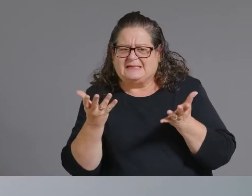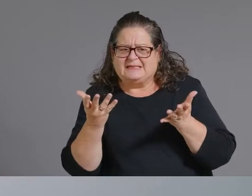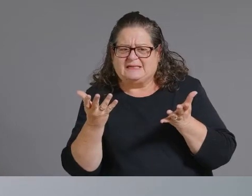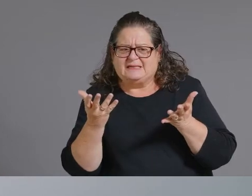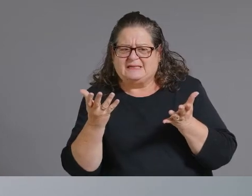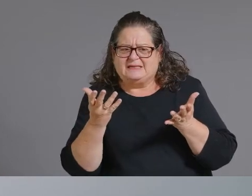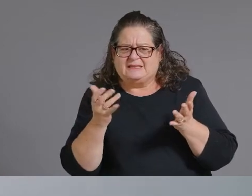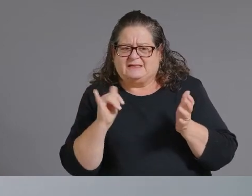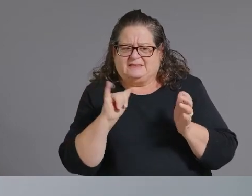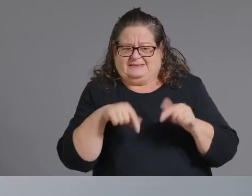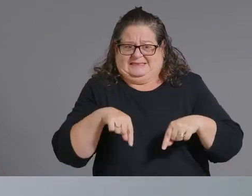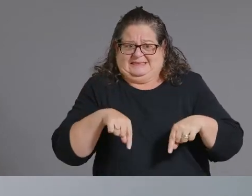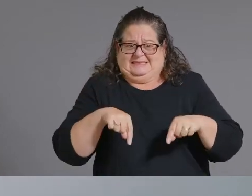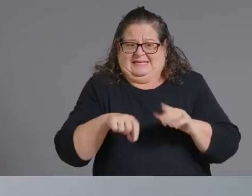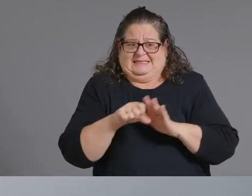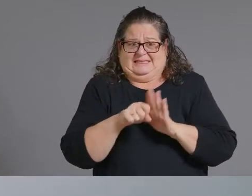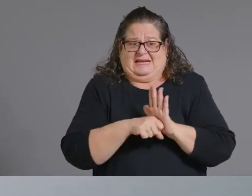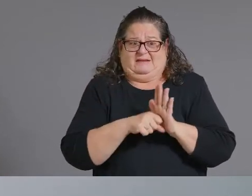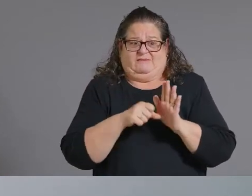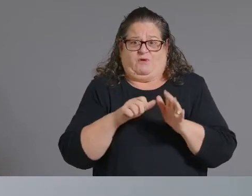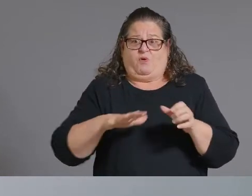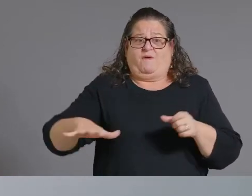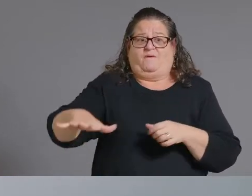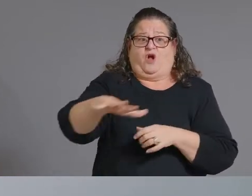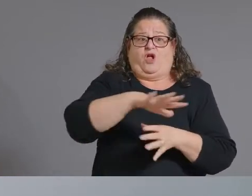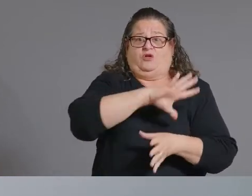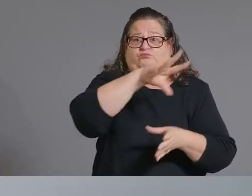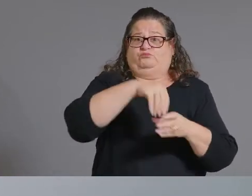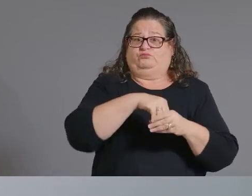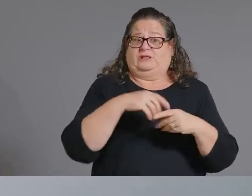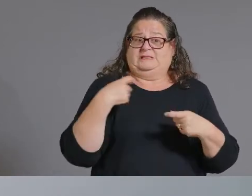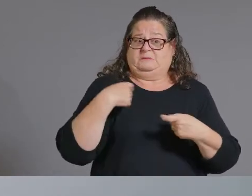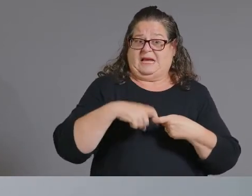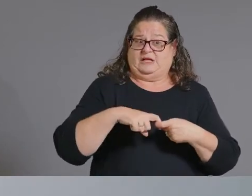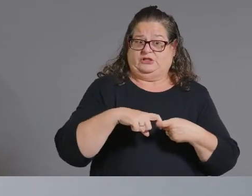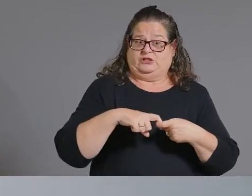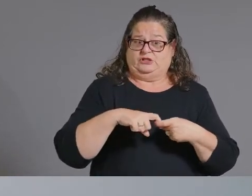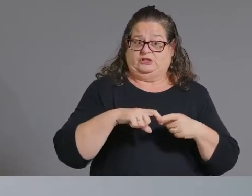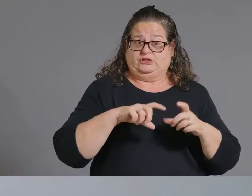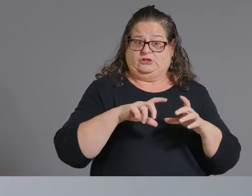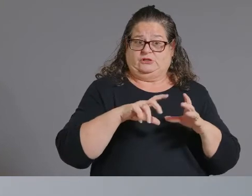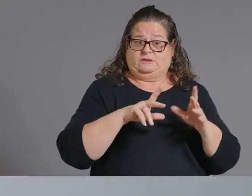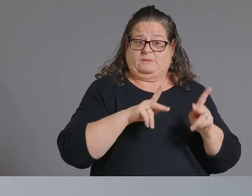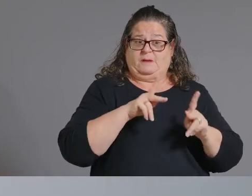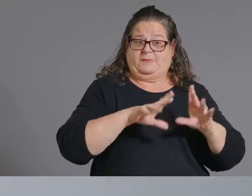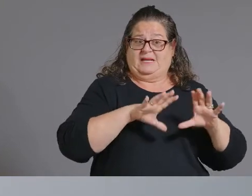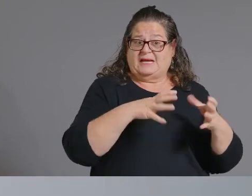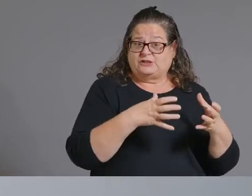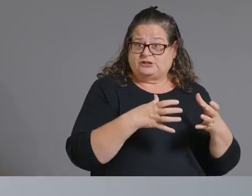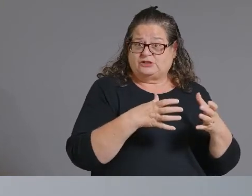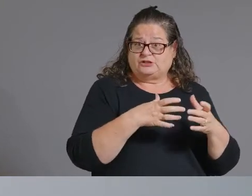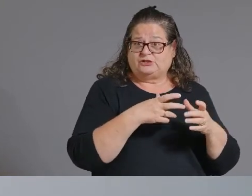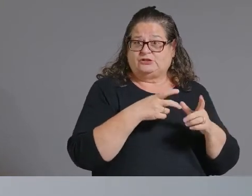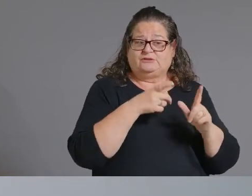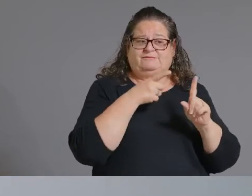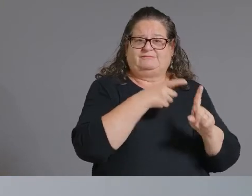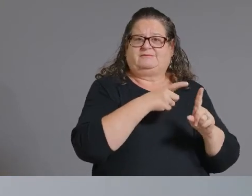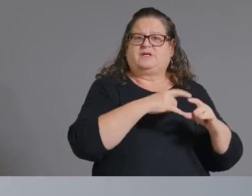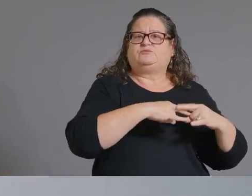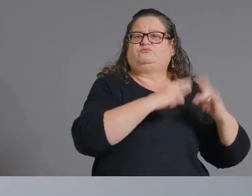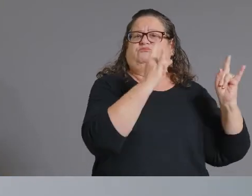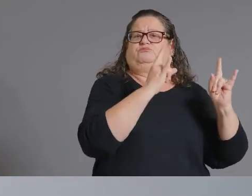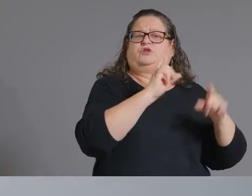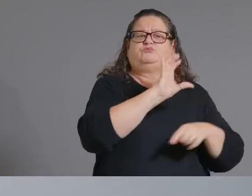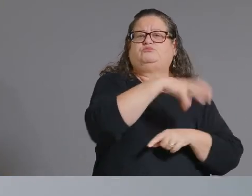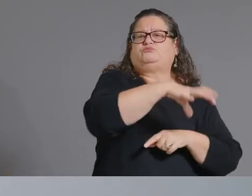a number this data is doing in that population which were pop-ups oh goodness um i'd probably i don't have